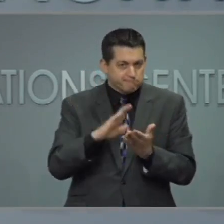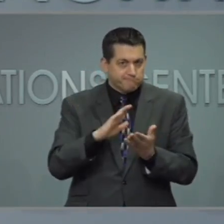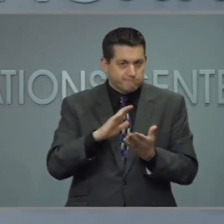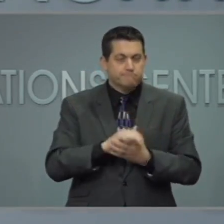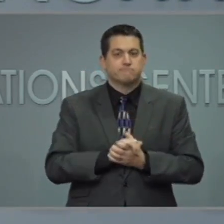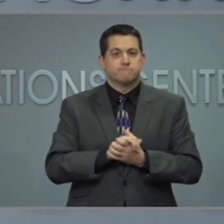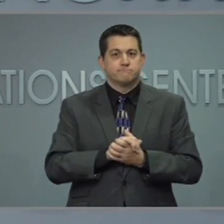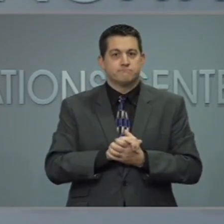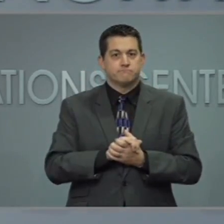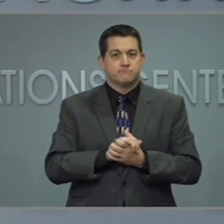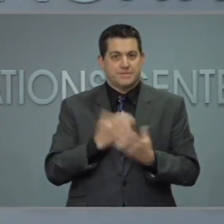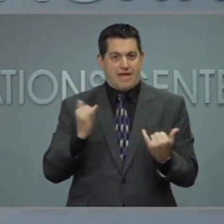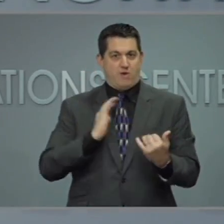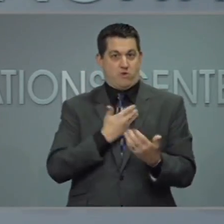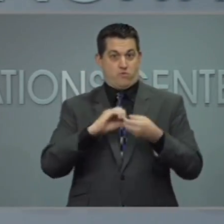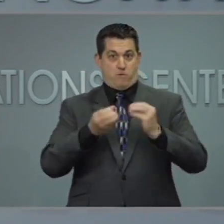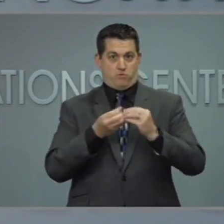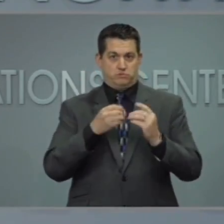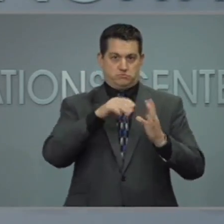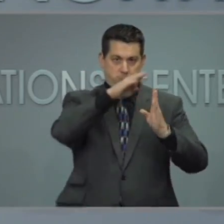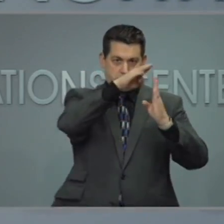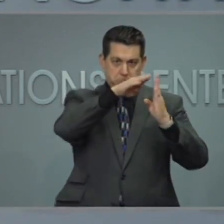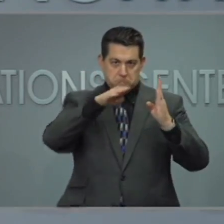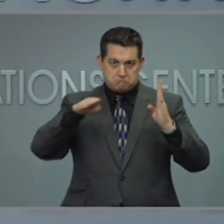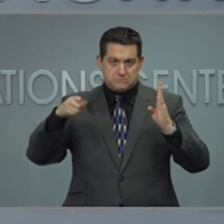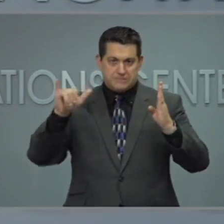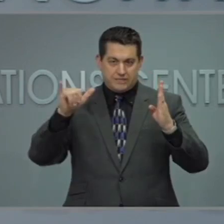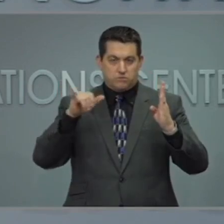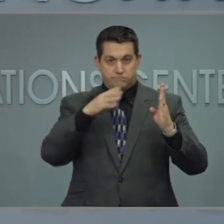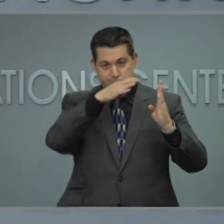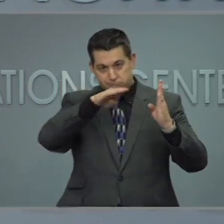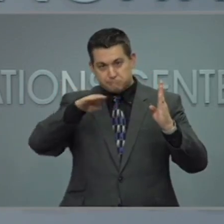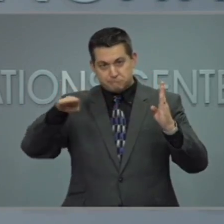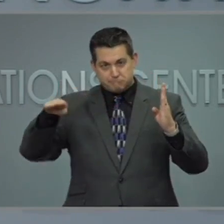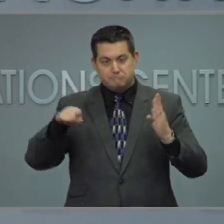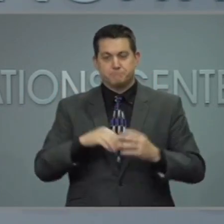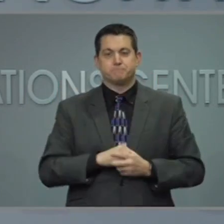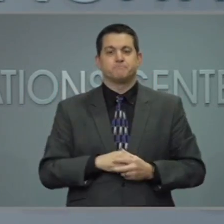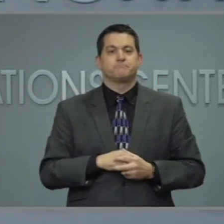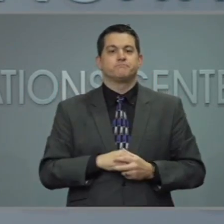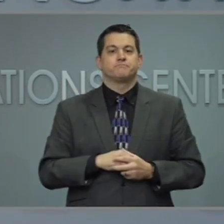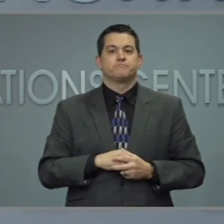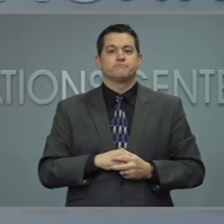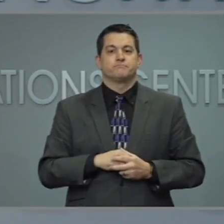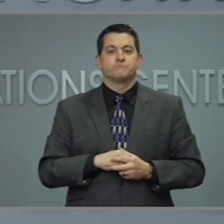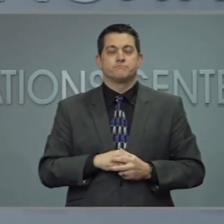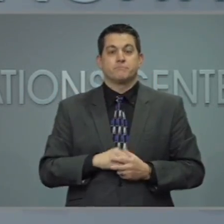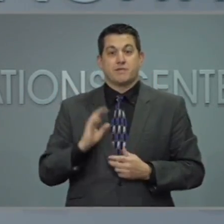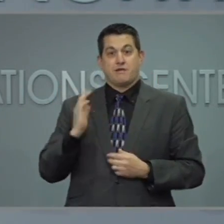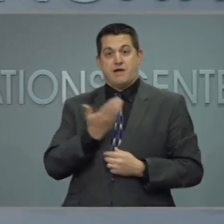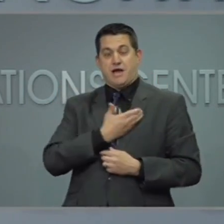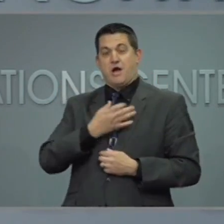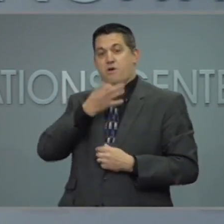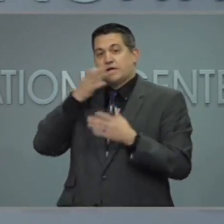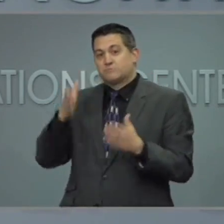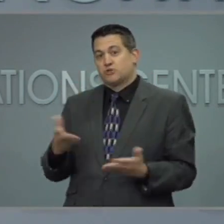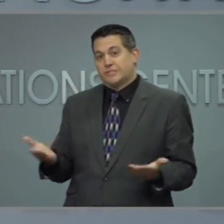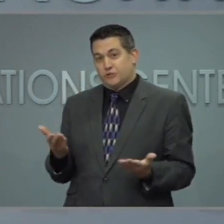or declining. Our health experts have guided us with wisdom and expertise.